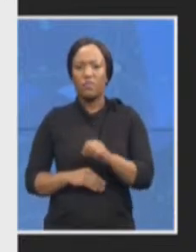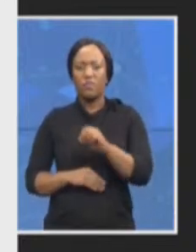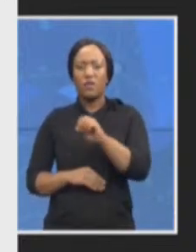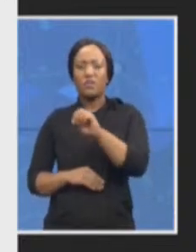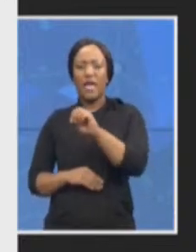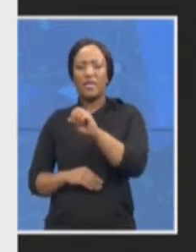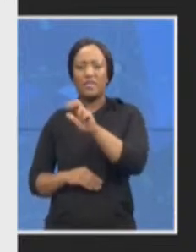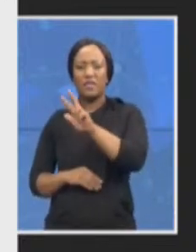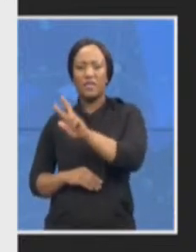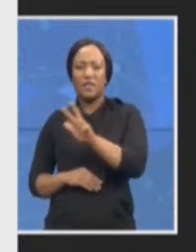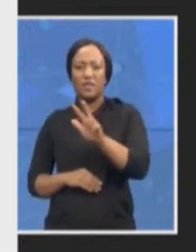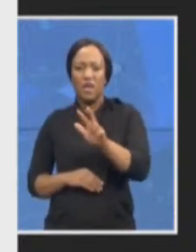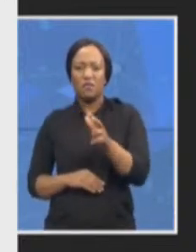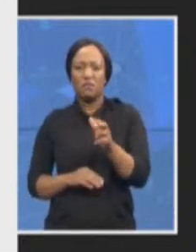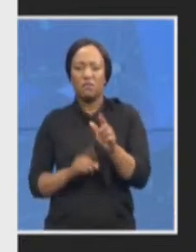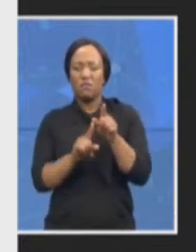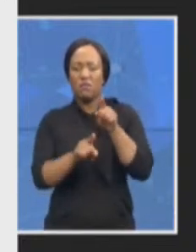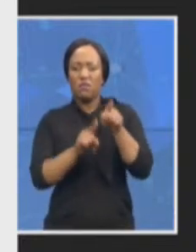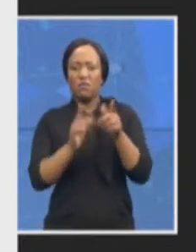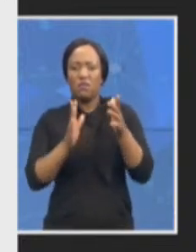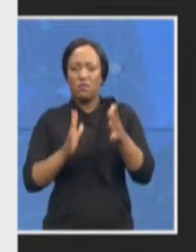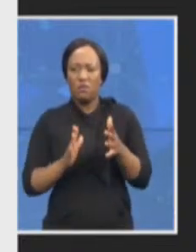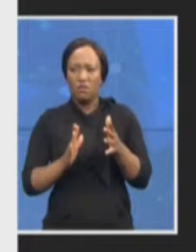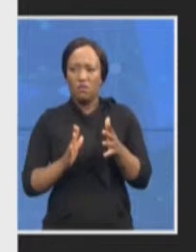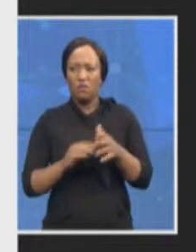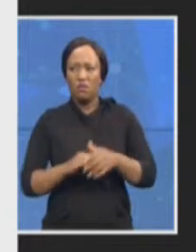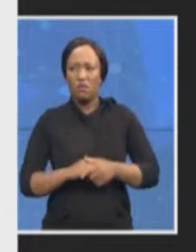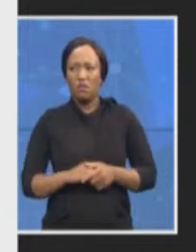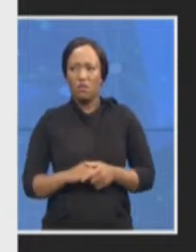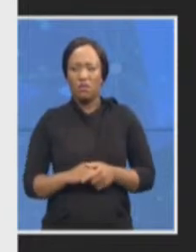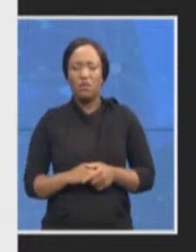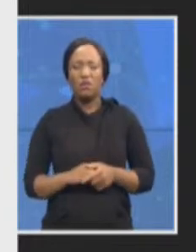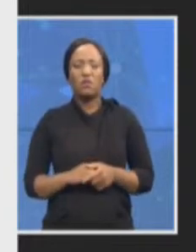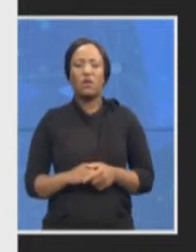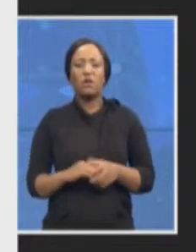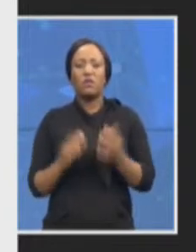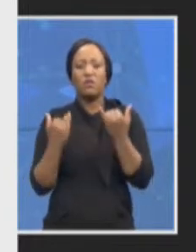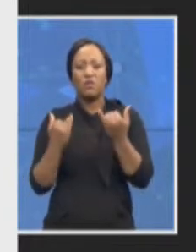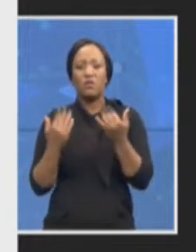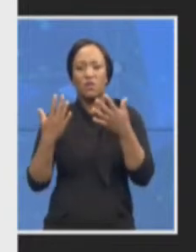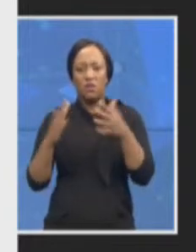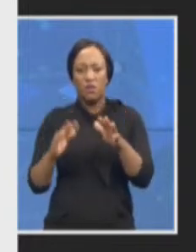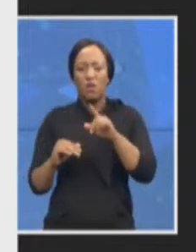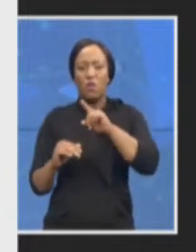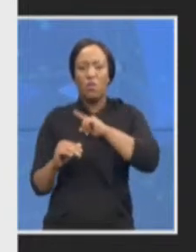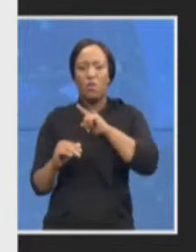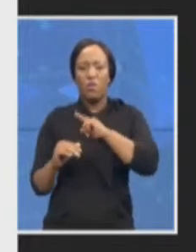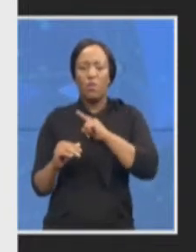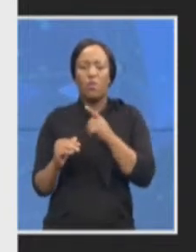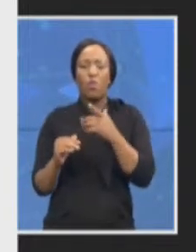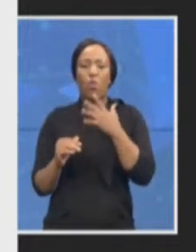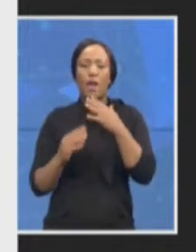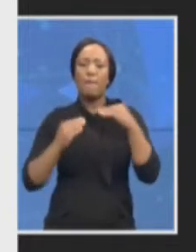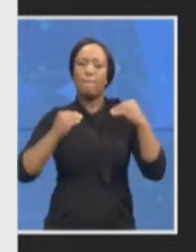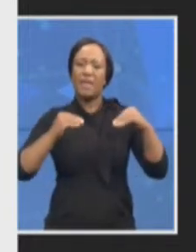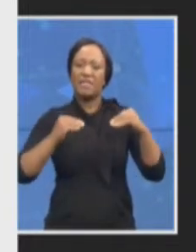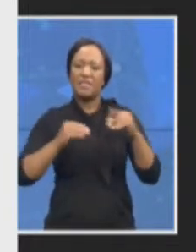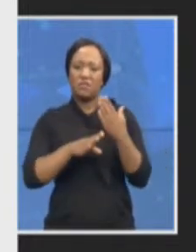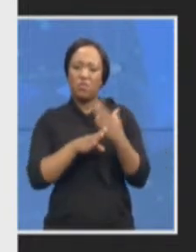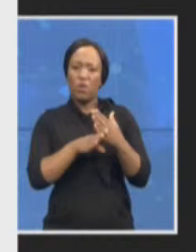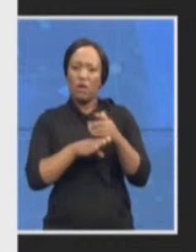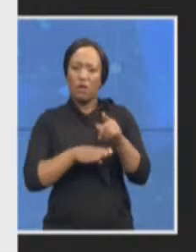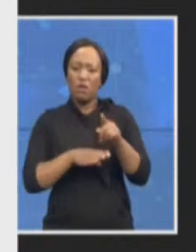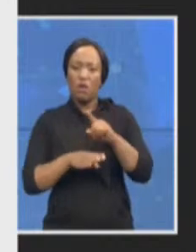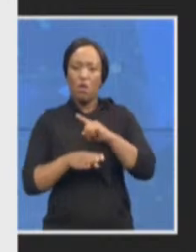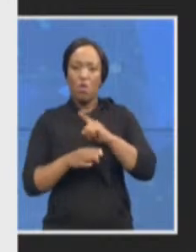and these are very senior people as well who also do commercial work and we've got very good tax convictions in our